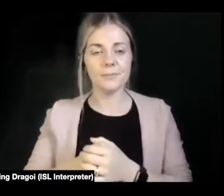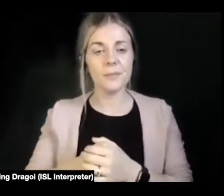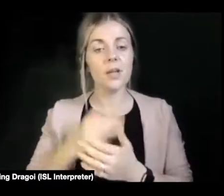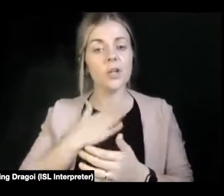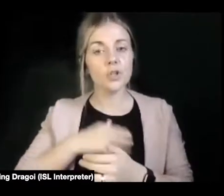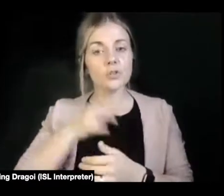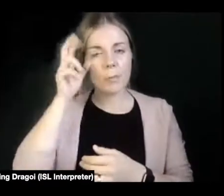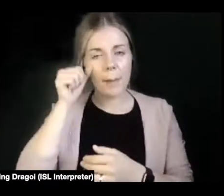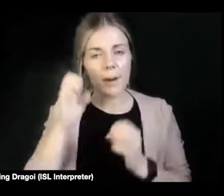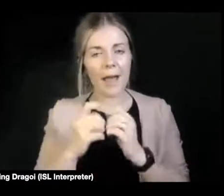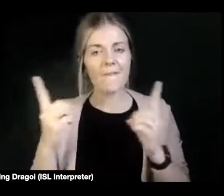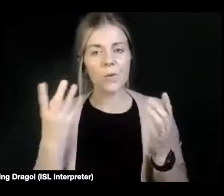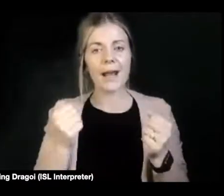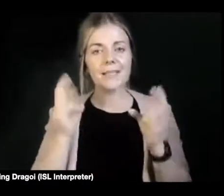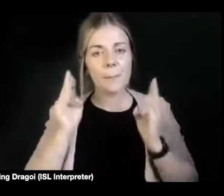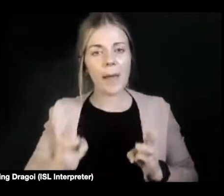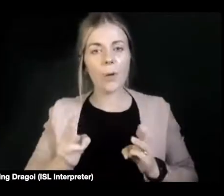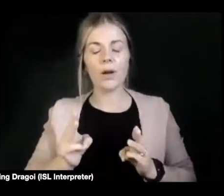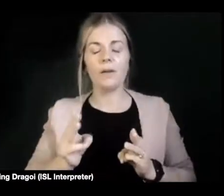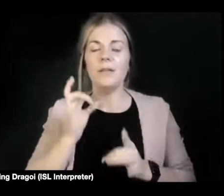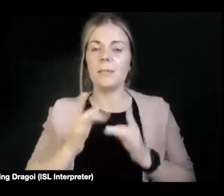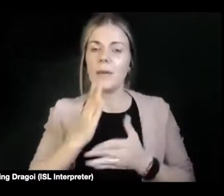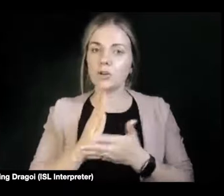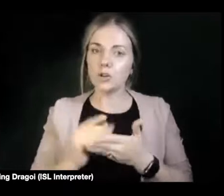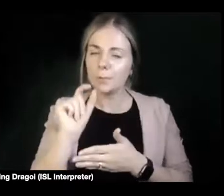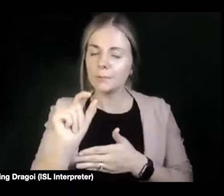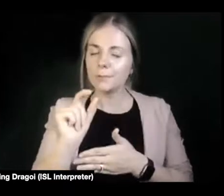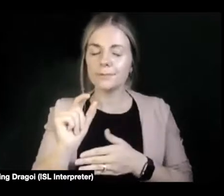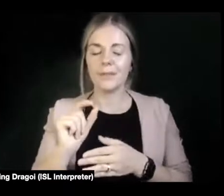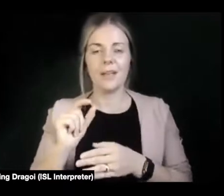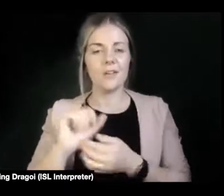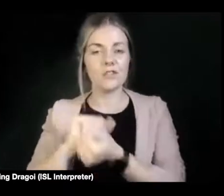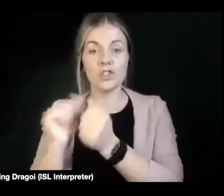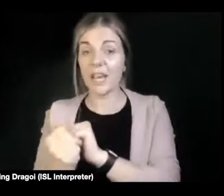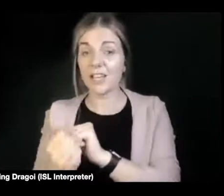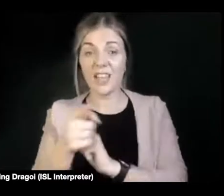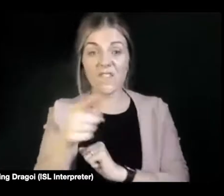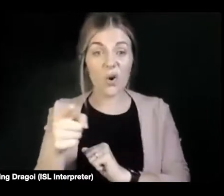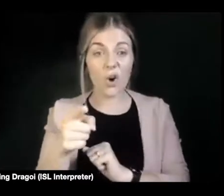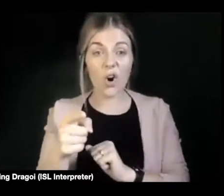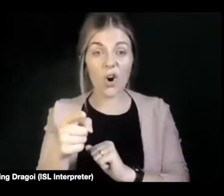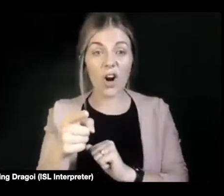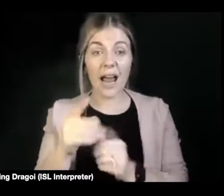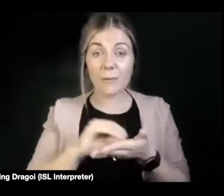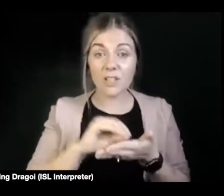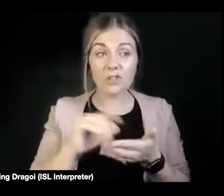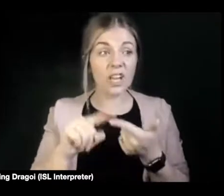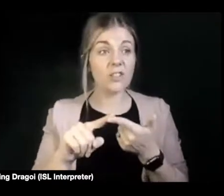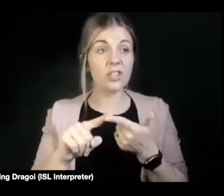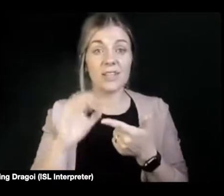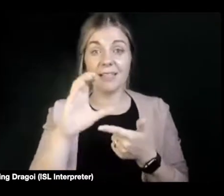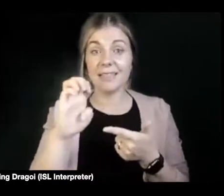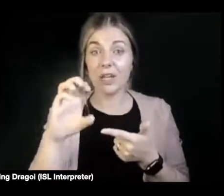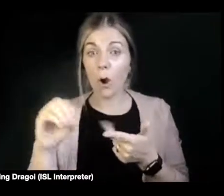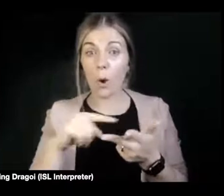to make some bit of positive change. Whether you're a clerical officer, a cleaner or a CEO, you can all